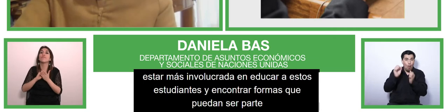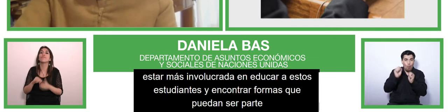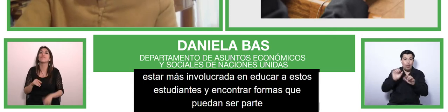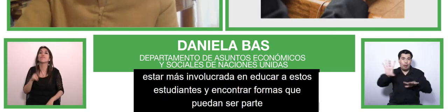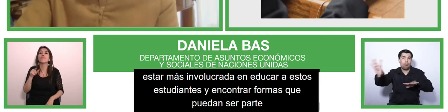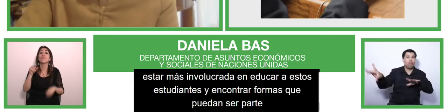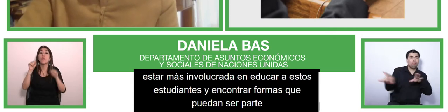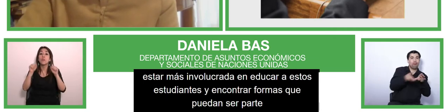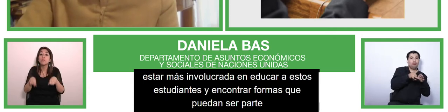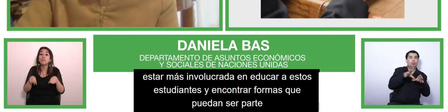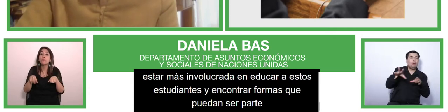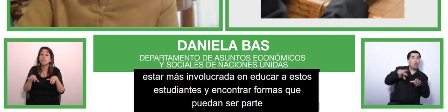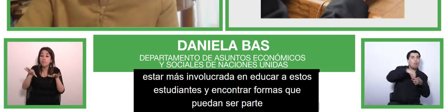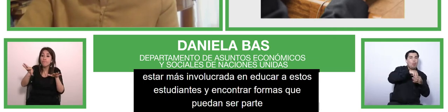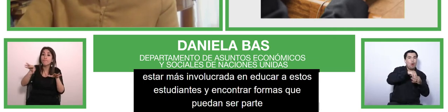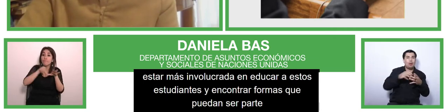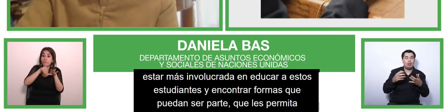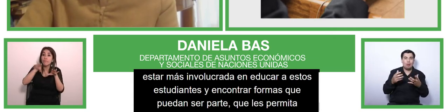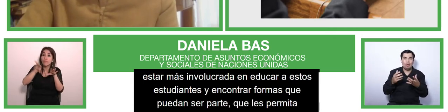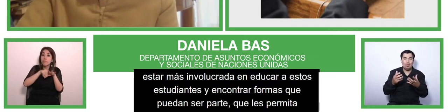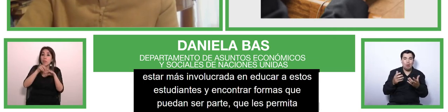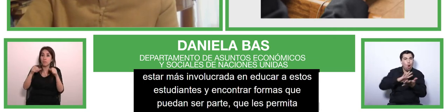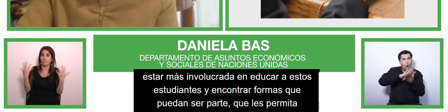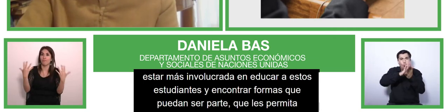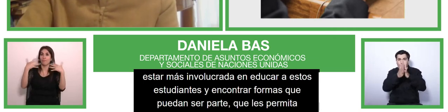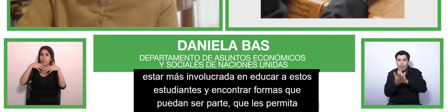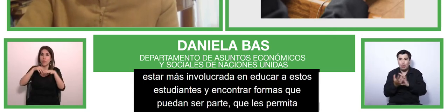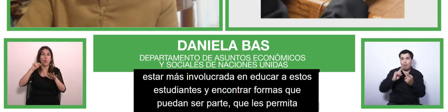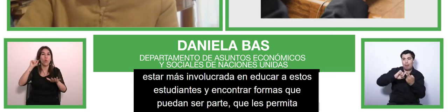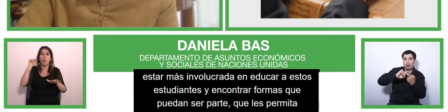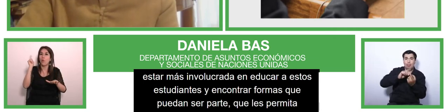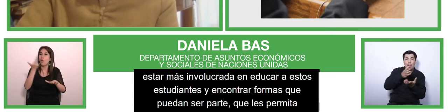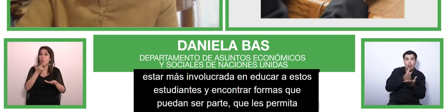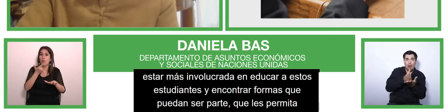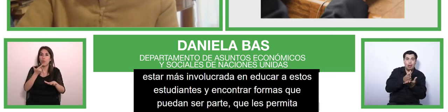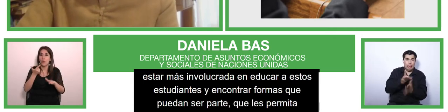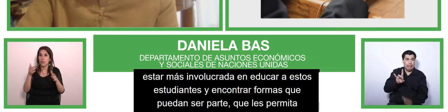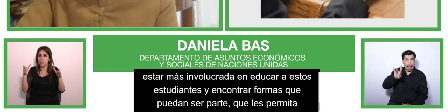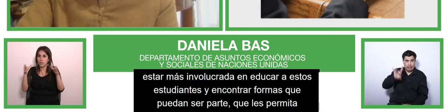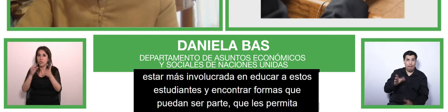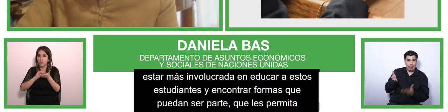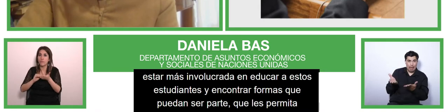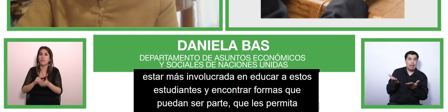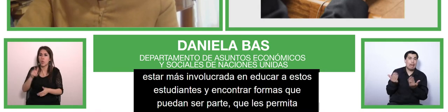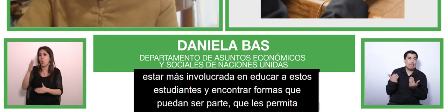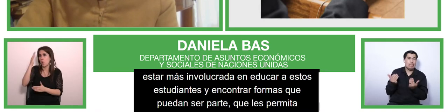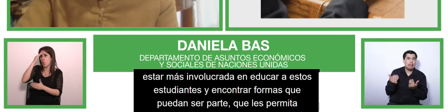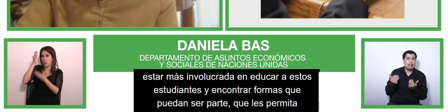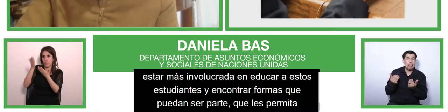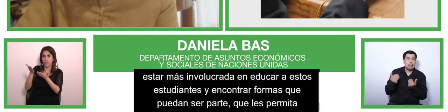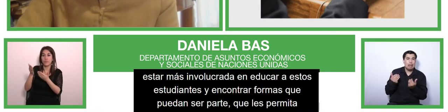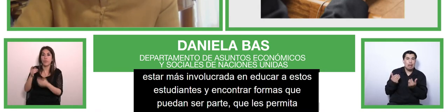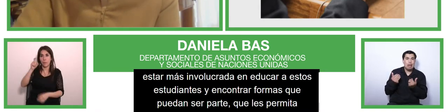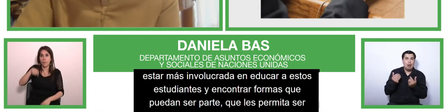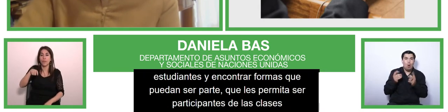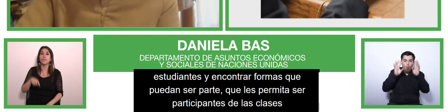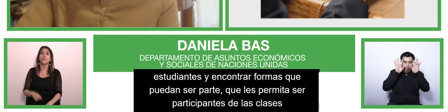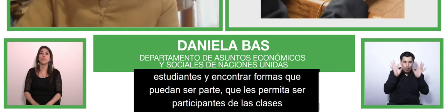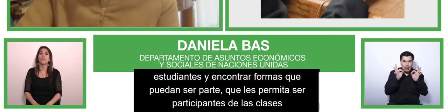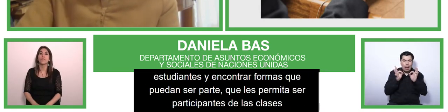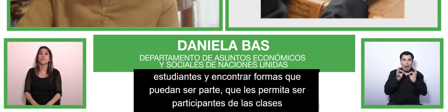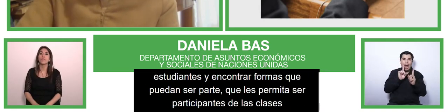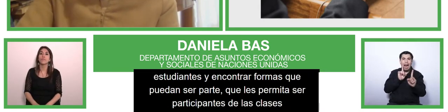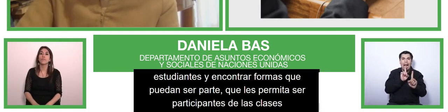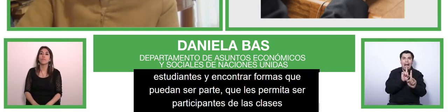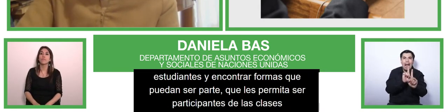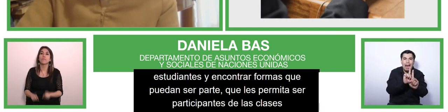classrooms so she knows that she needs guidance in designing and implementing her inclusive classroom but she's ready